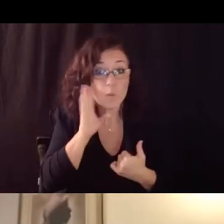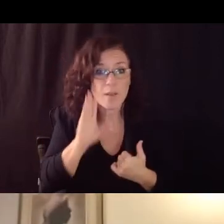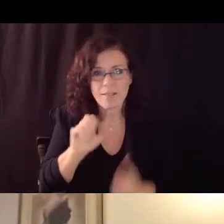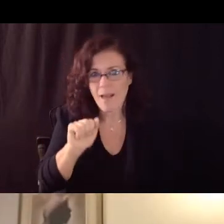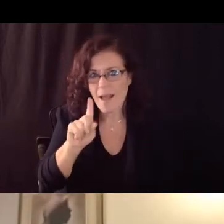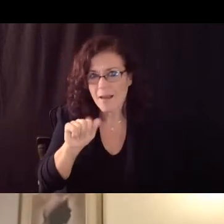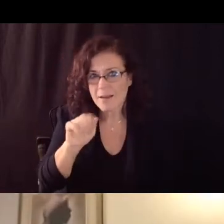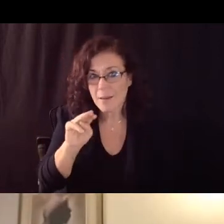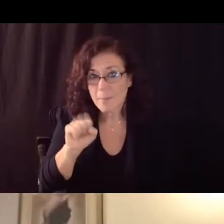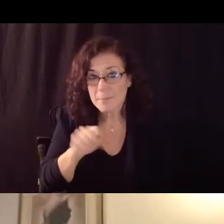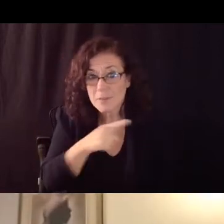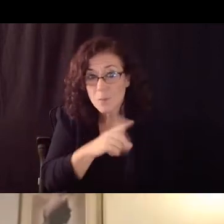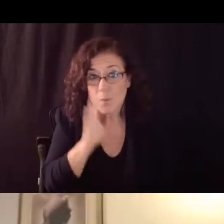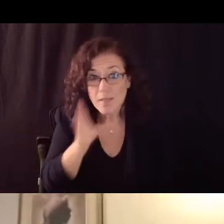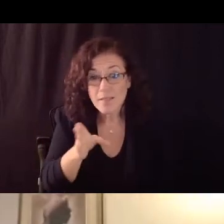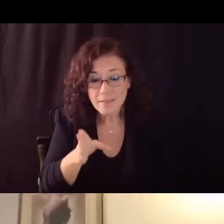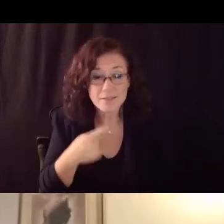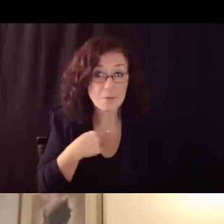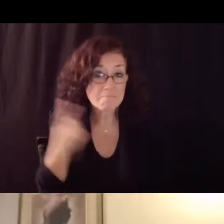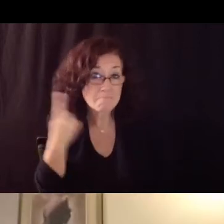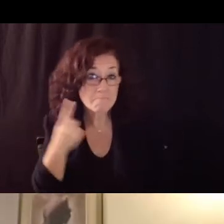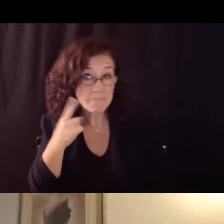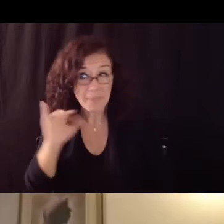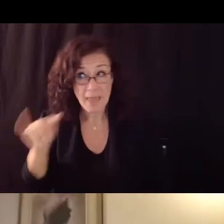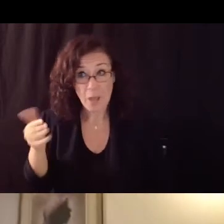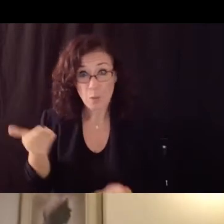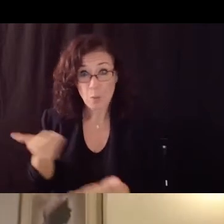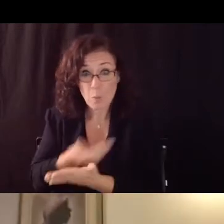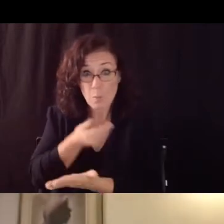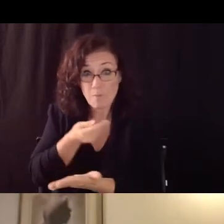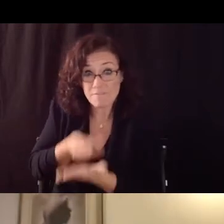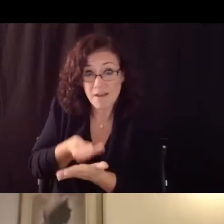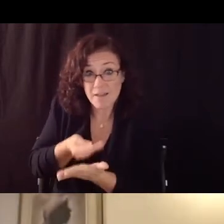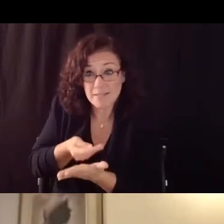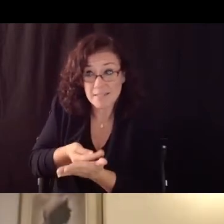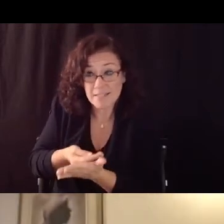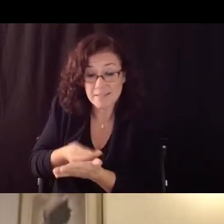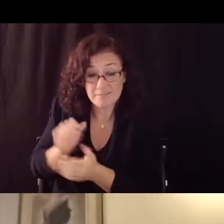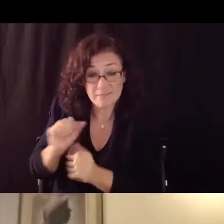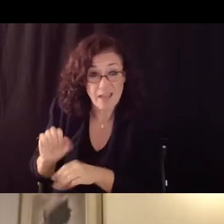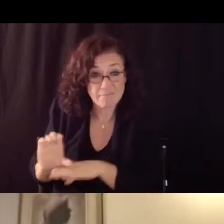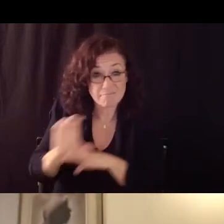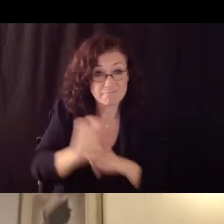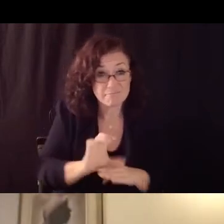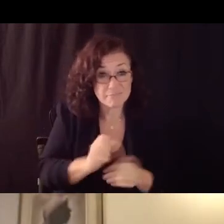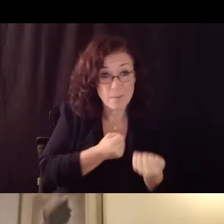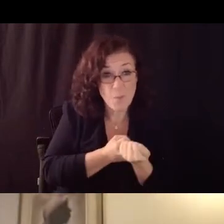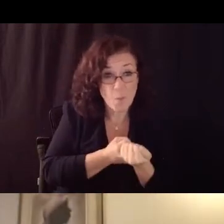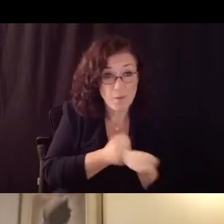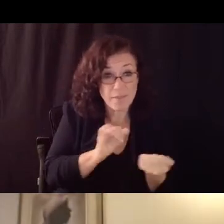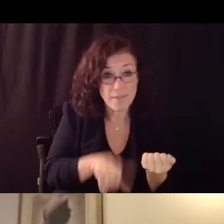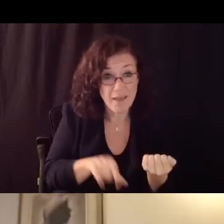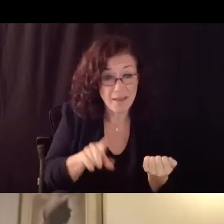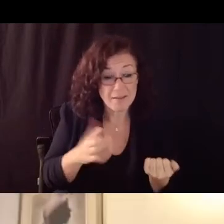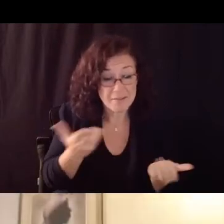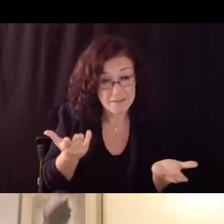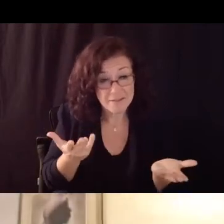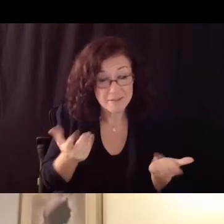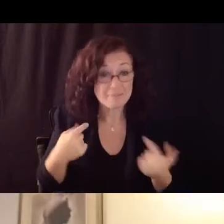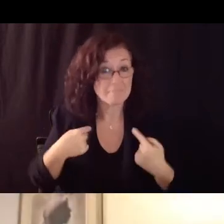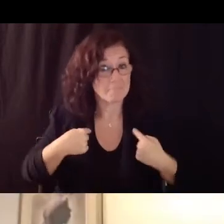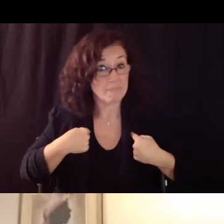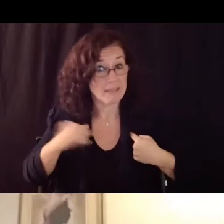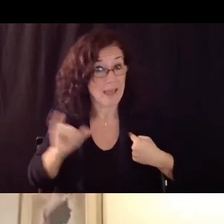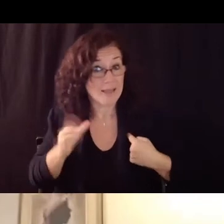if the governor the this new funding can support um that kind of study but certainly i as a mom would be feel much more comfortable